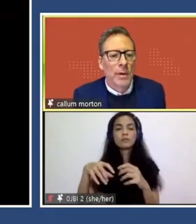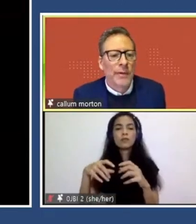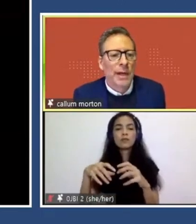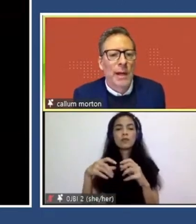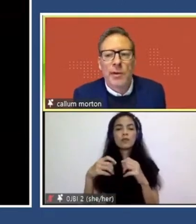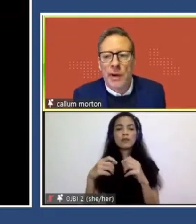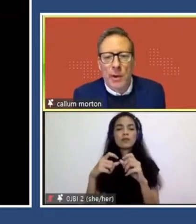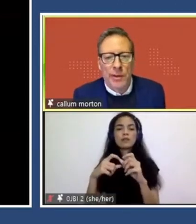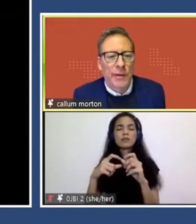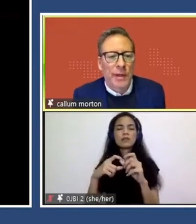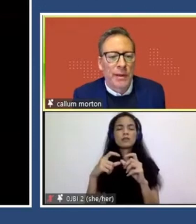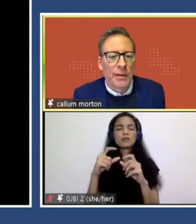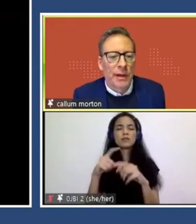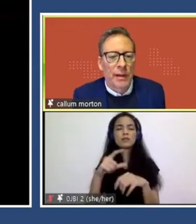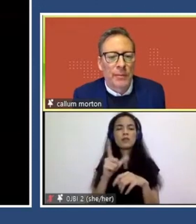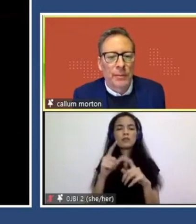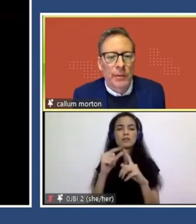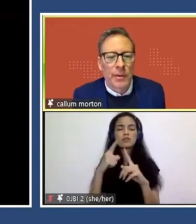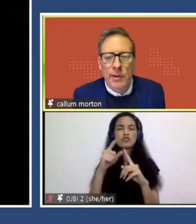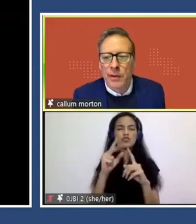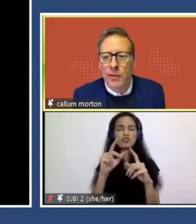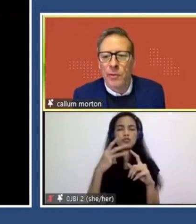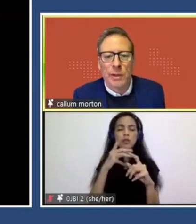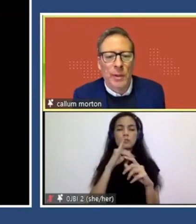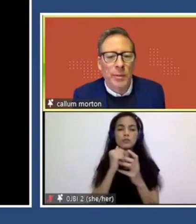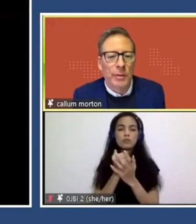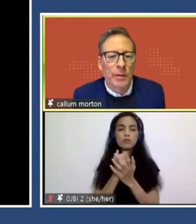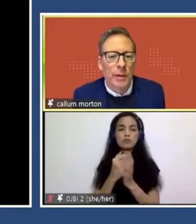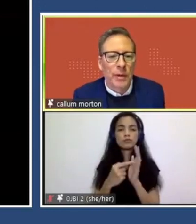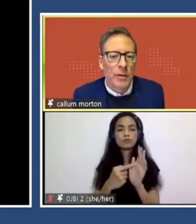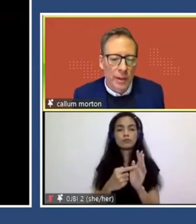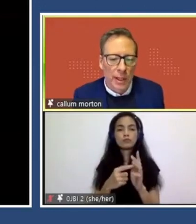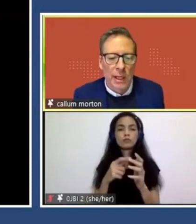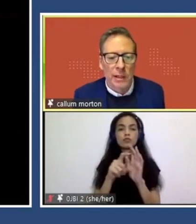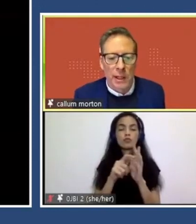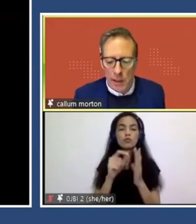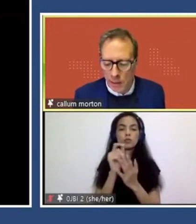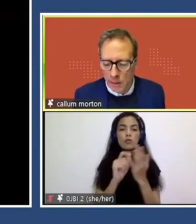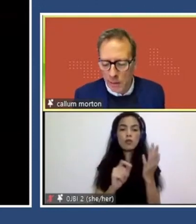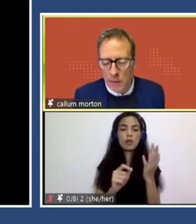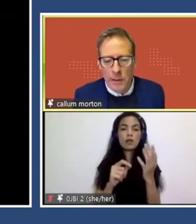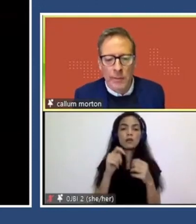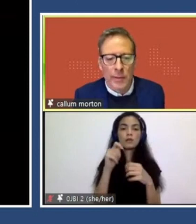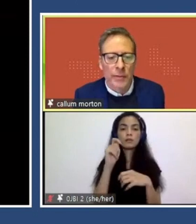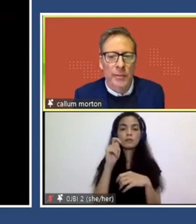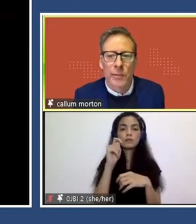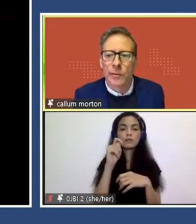Um, you know, I've done a number of other ones of these. Um, this is at a school in Melbourne using, again, uh,